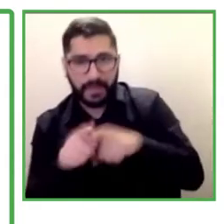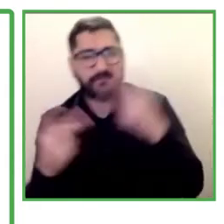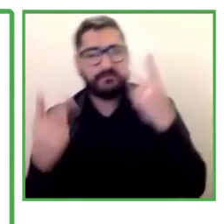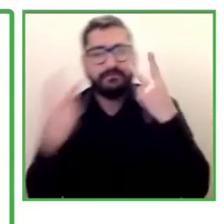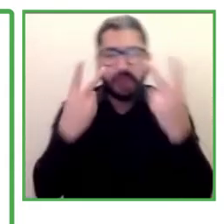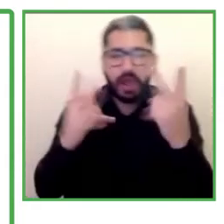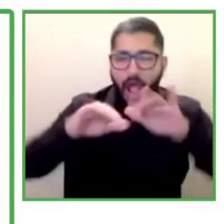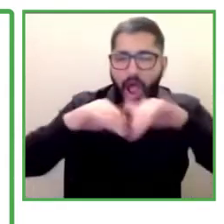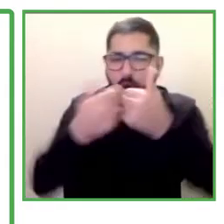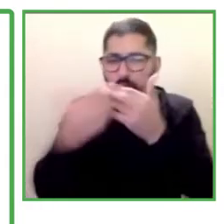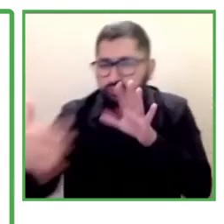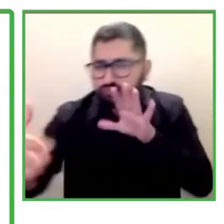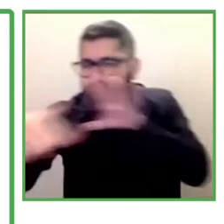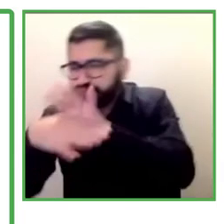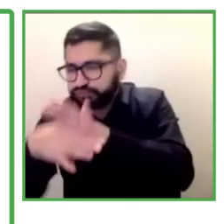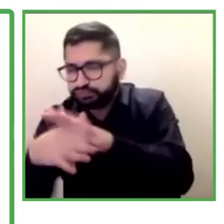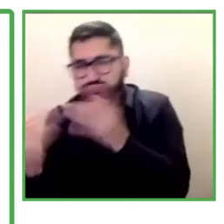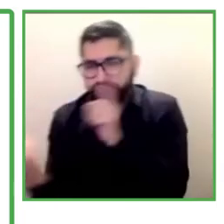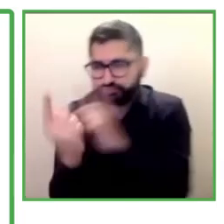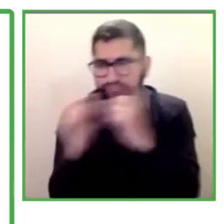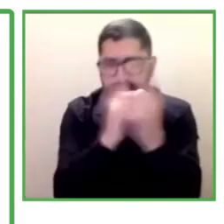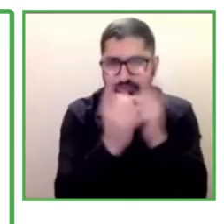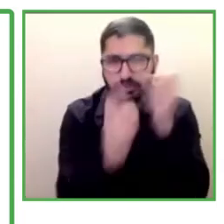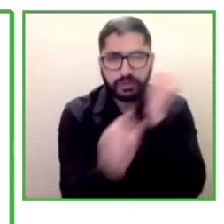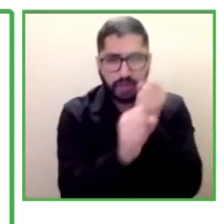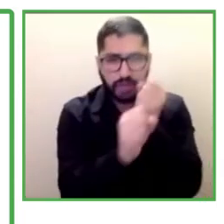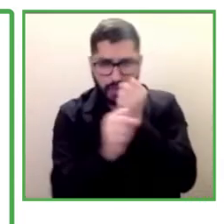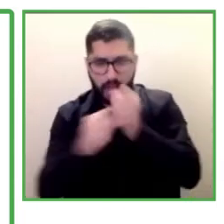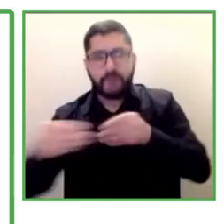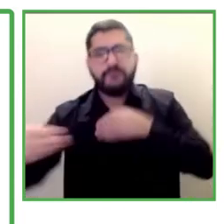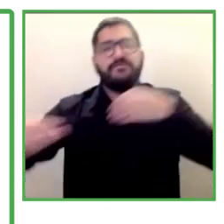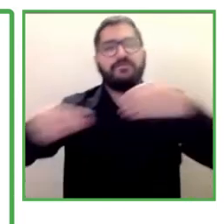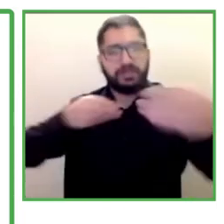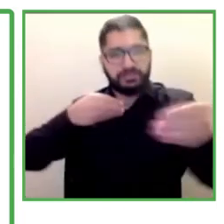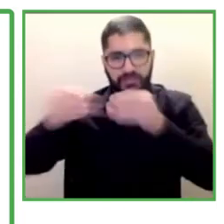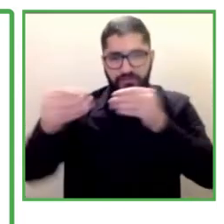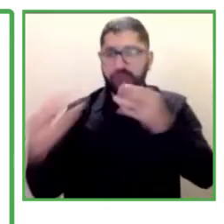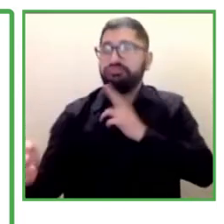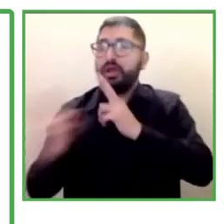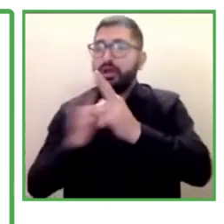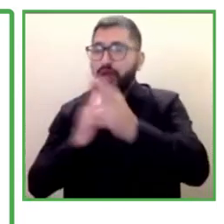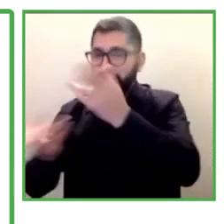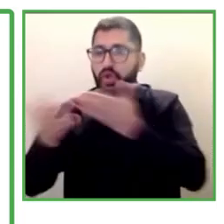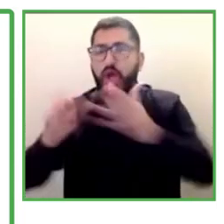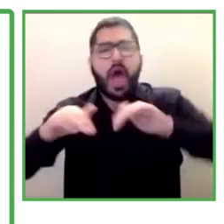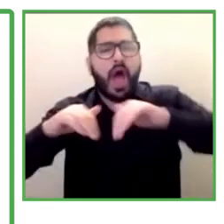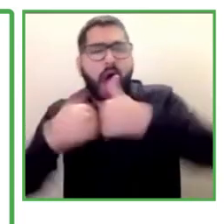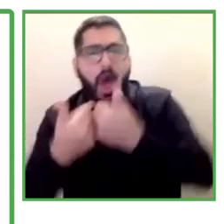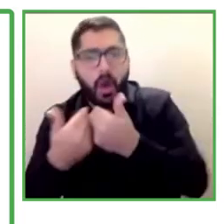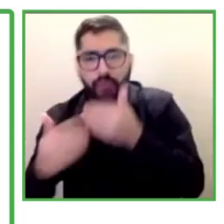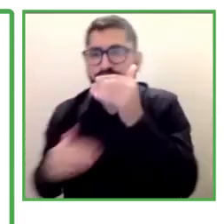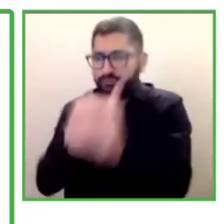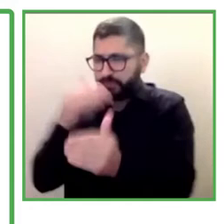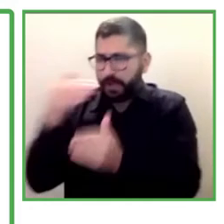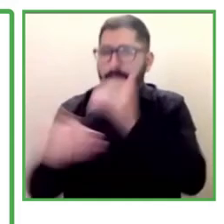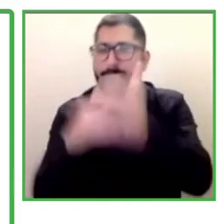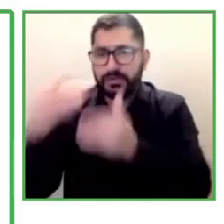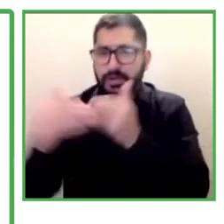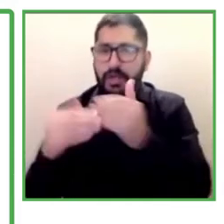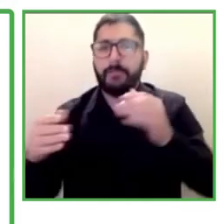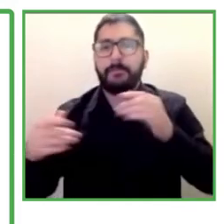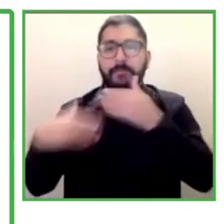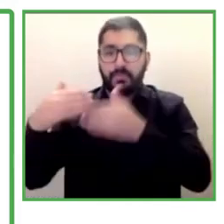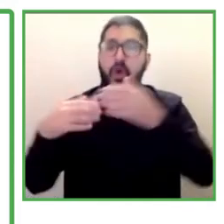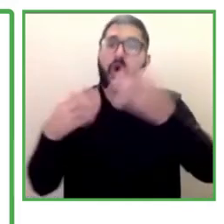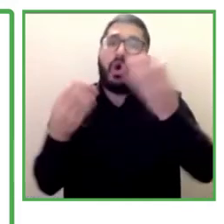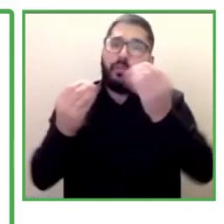with the bid, be able to be flexible in relation to how this process is made up.